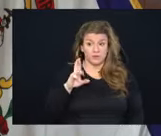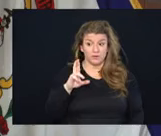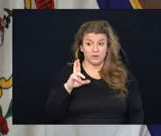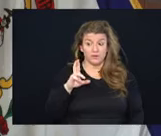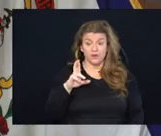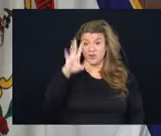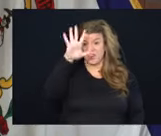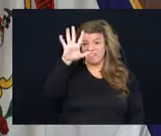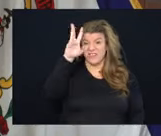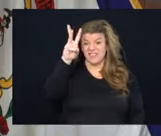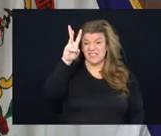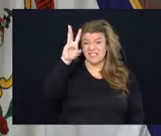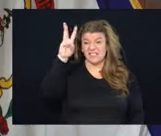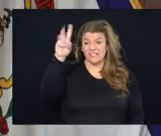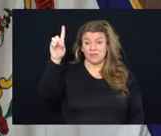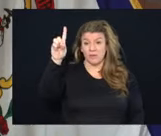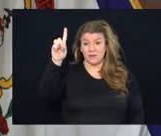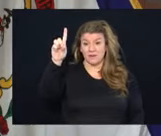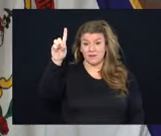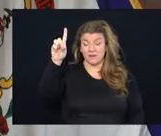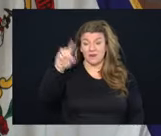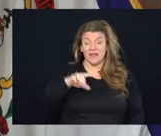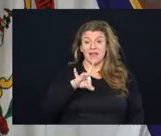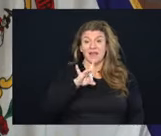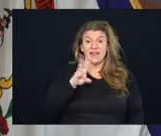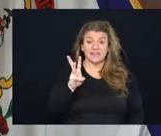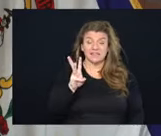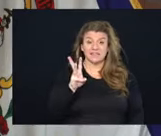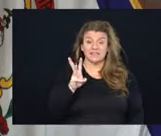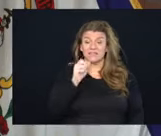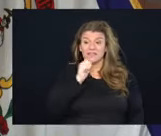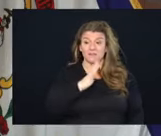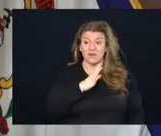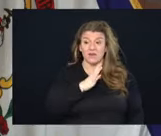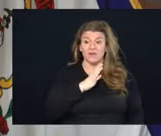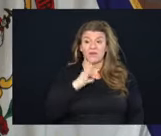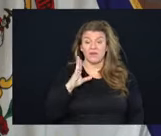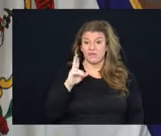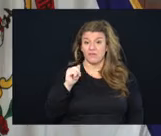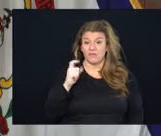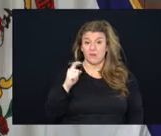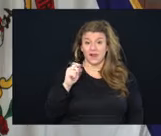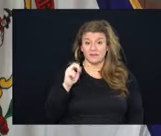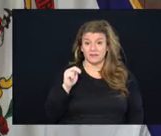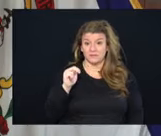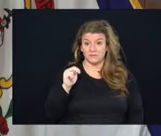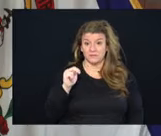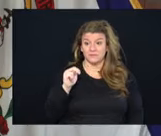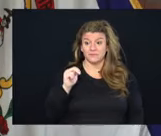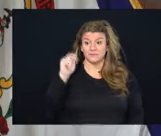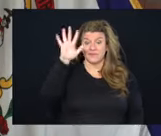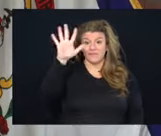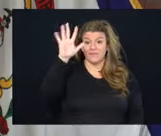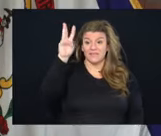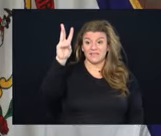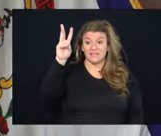The 5,661st death an 86 year old female from Braxton County. The 5